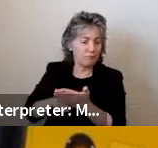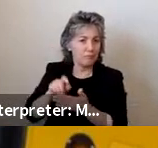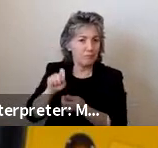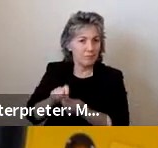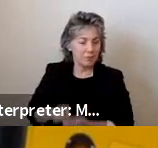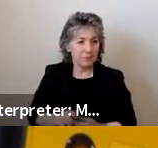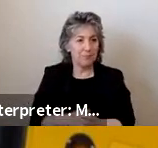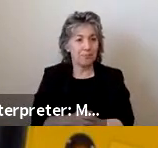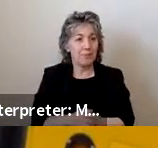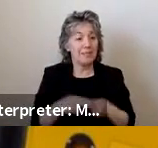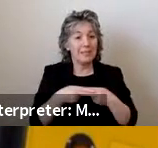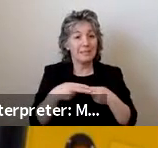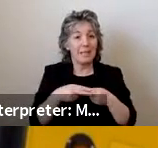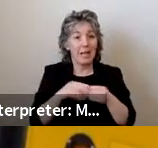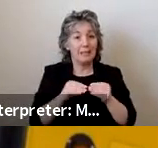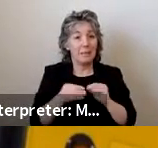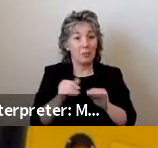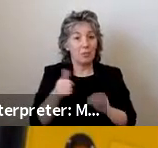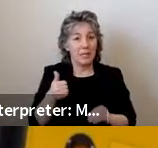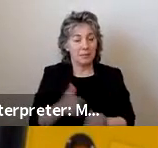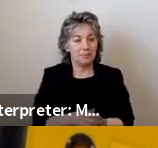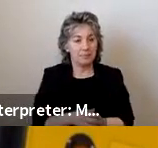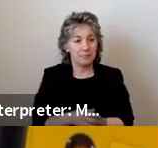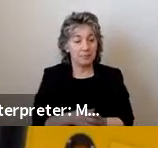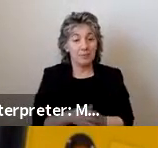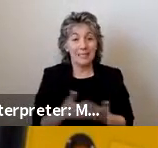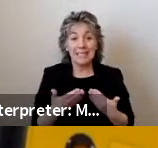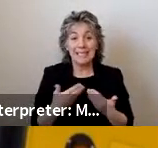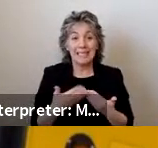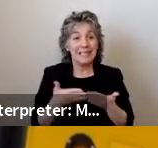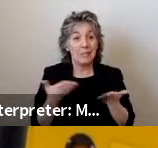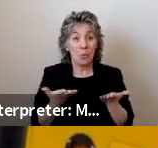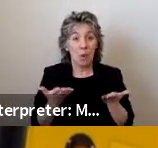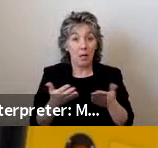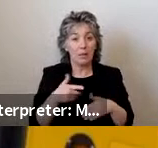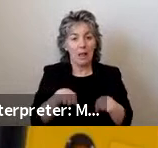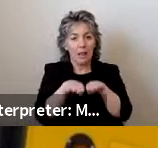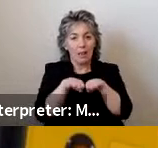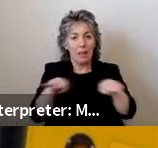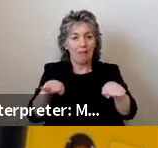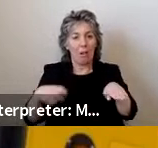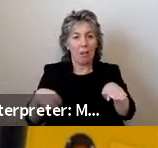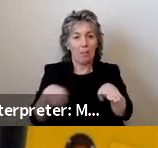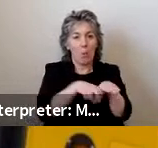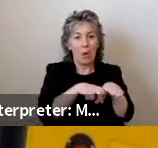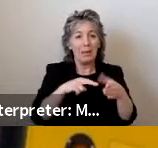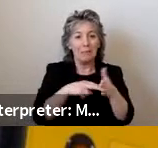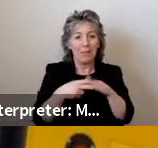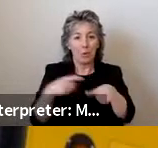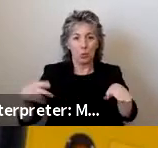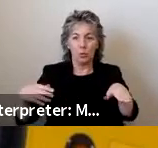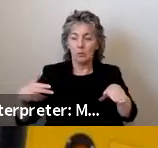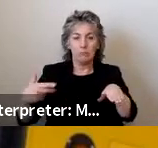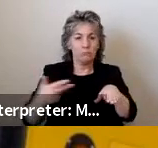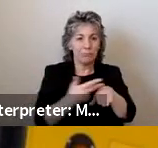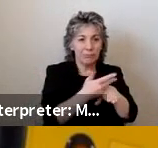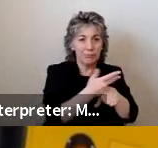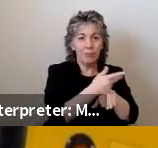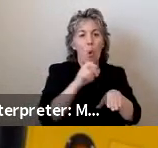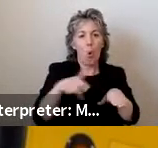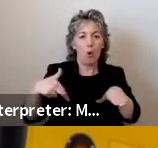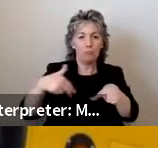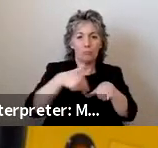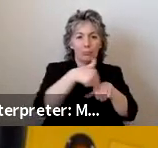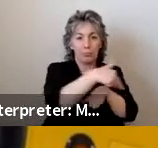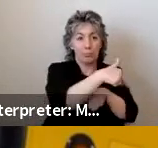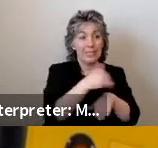The easiest way to board a vehicle is with level boarding. You just roll or walk right in. If the boarding platforms can be utilized